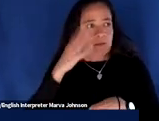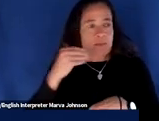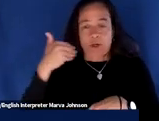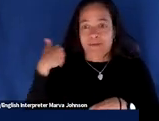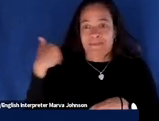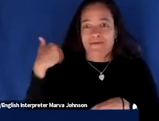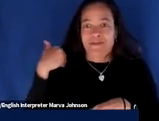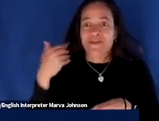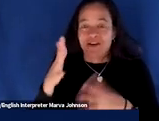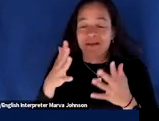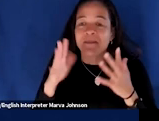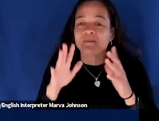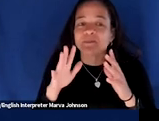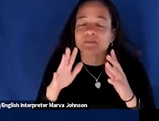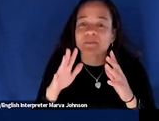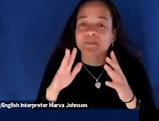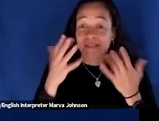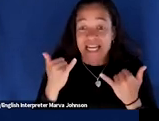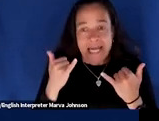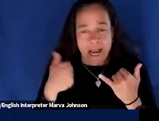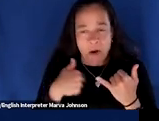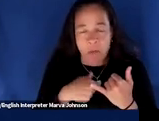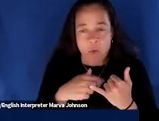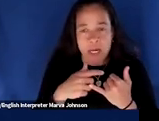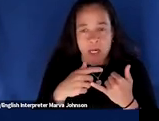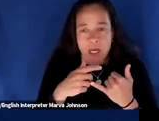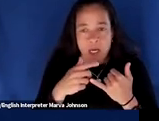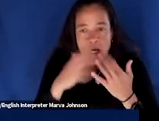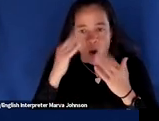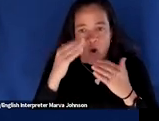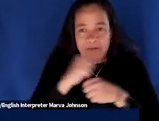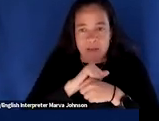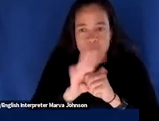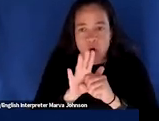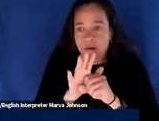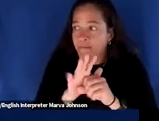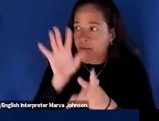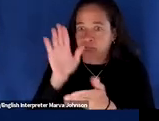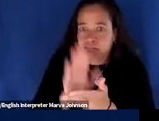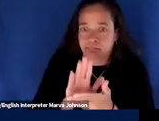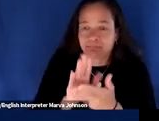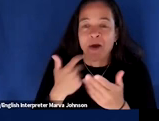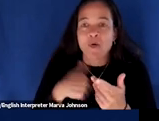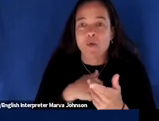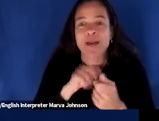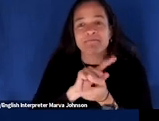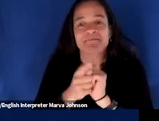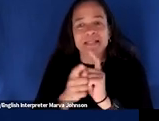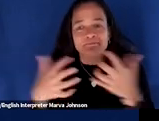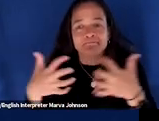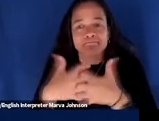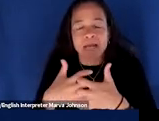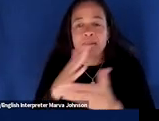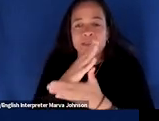after now that we're hopefully emerging from the covid situation we have now adopted and adapted to some of those